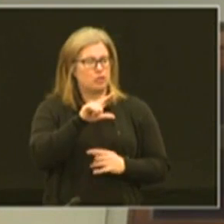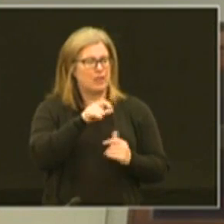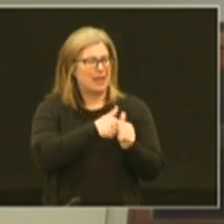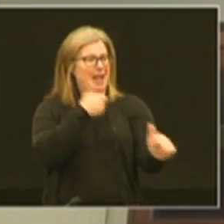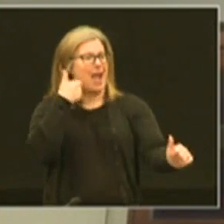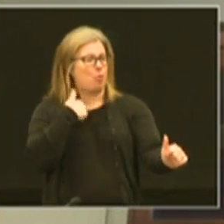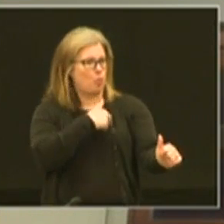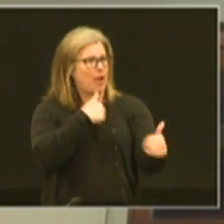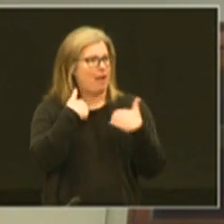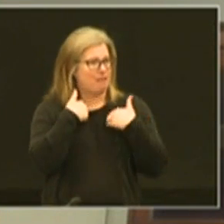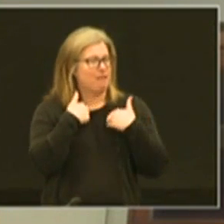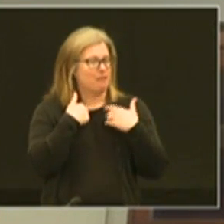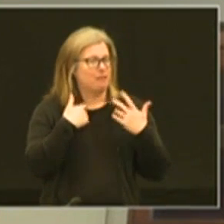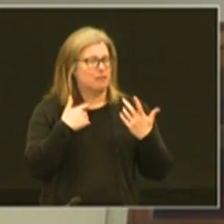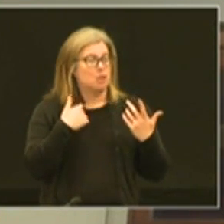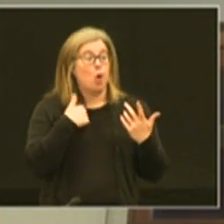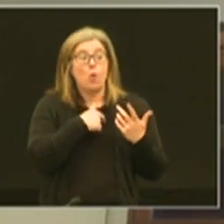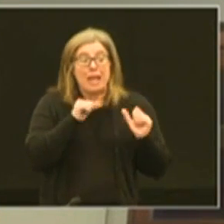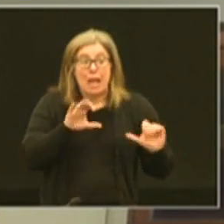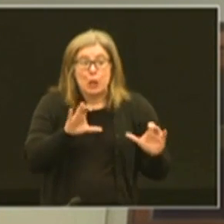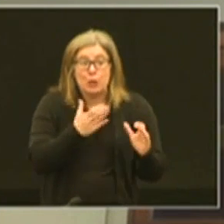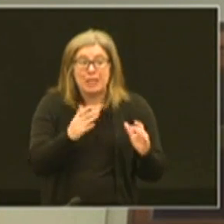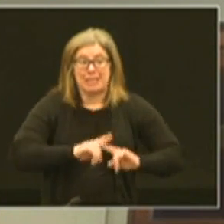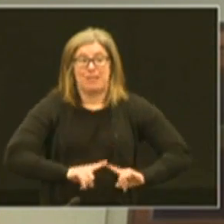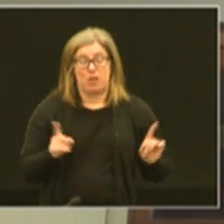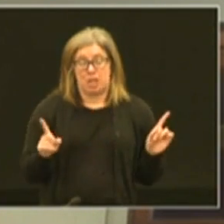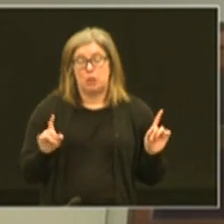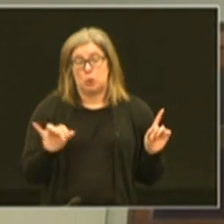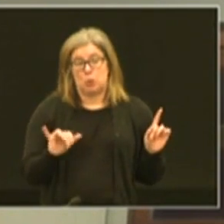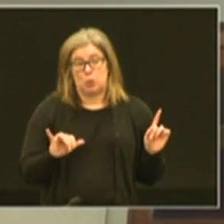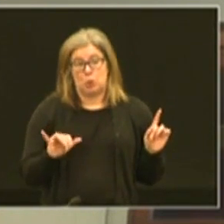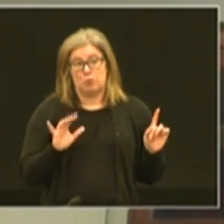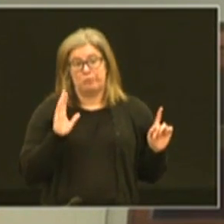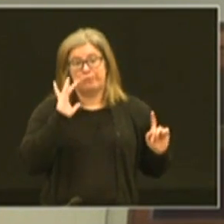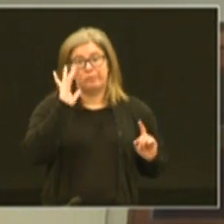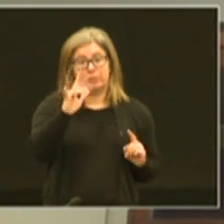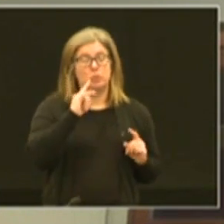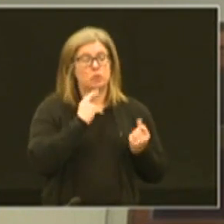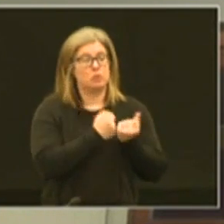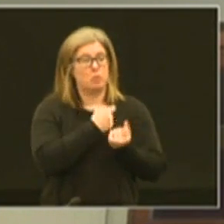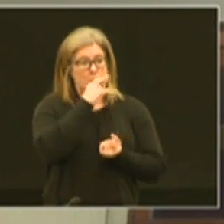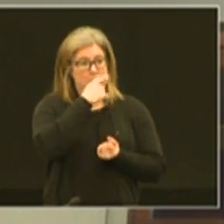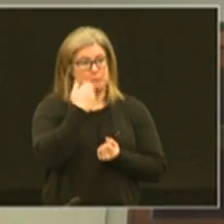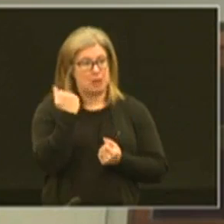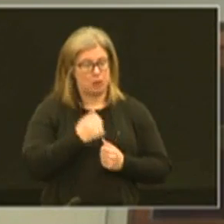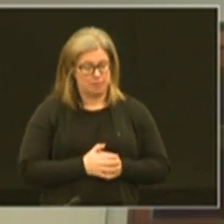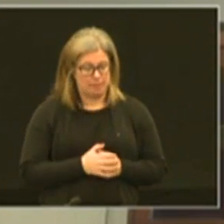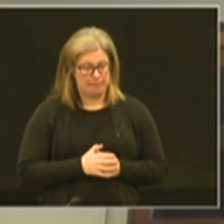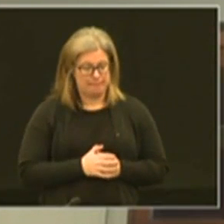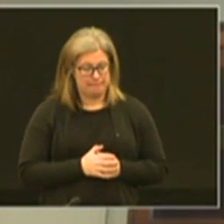gap that we have and so that we can do things differently down the road to support kids better.